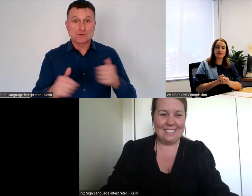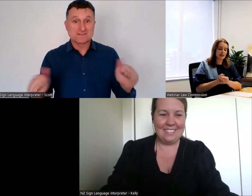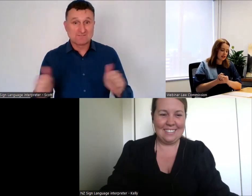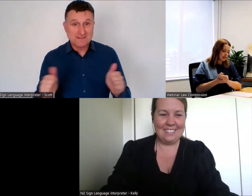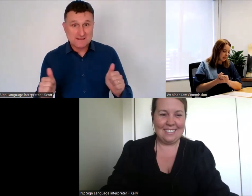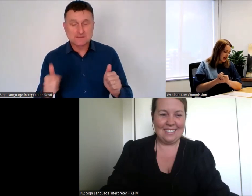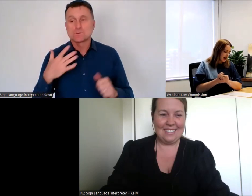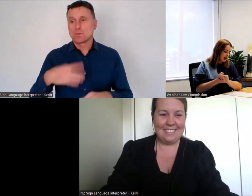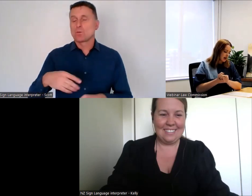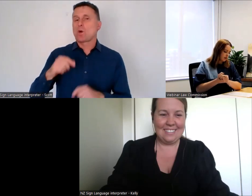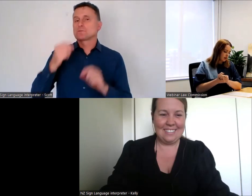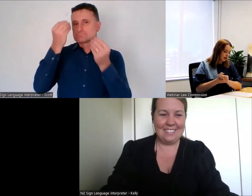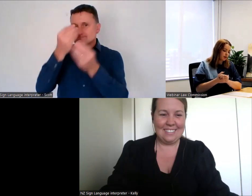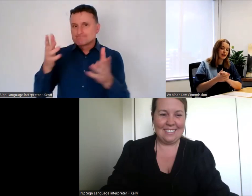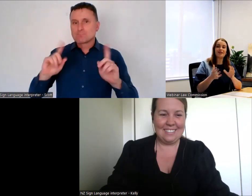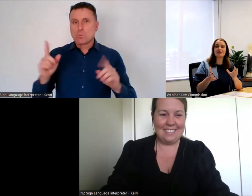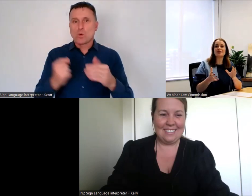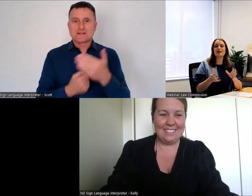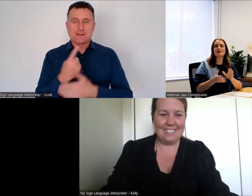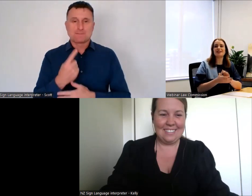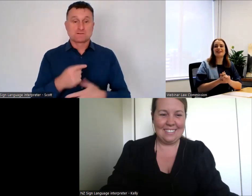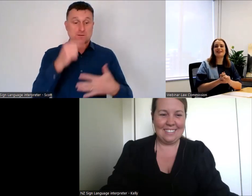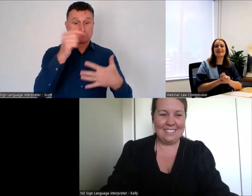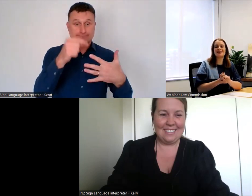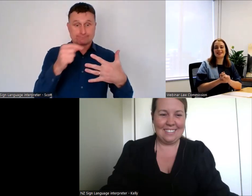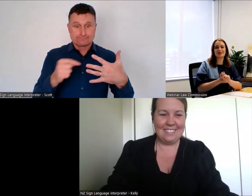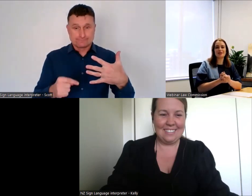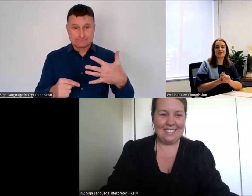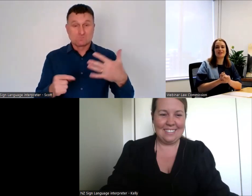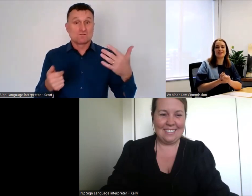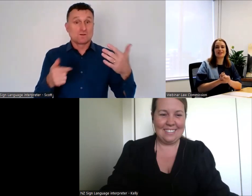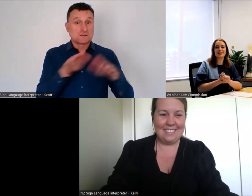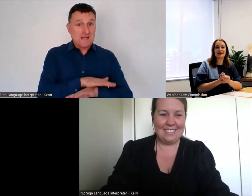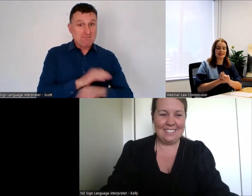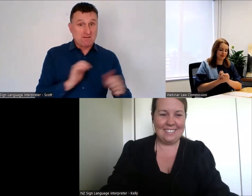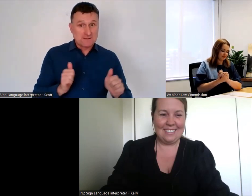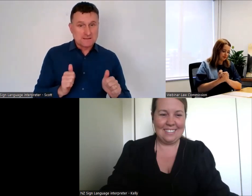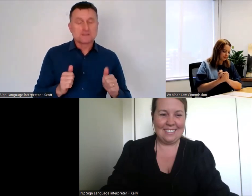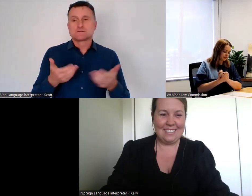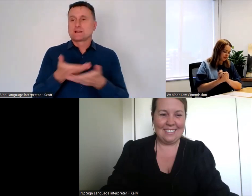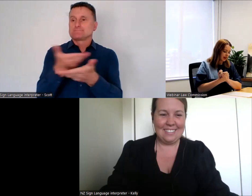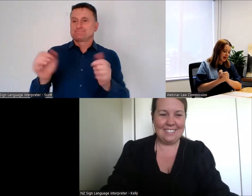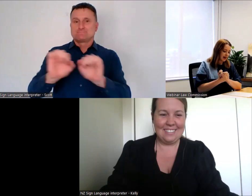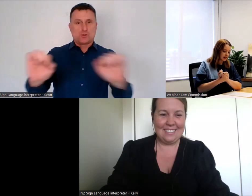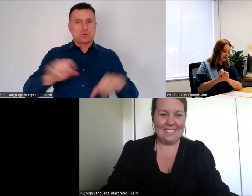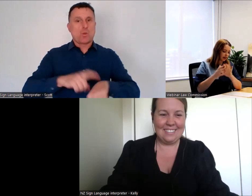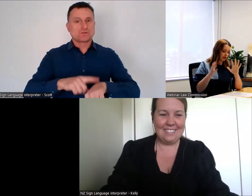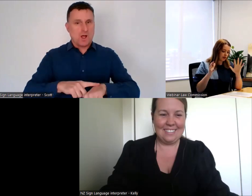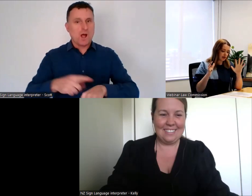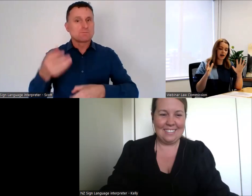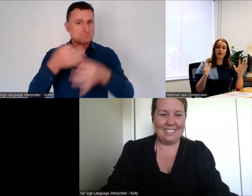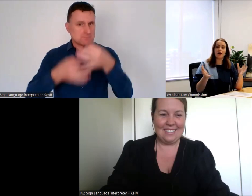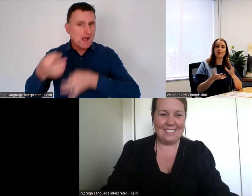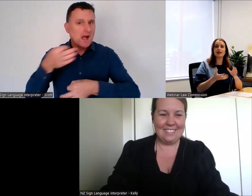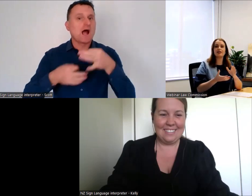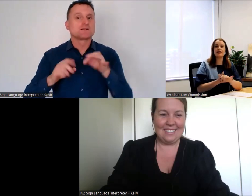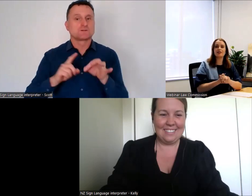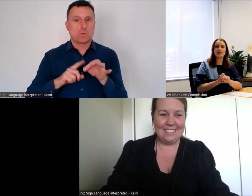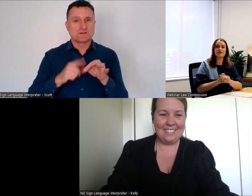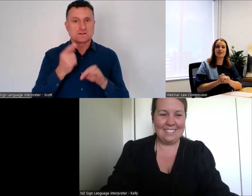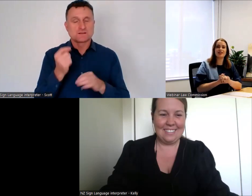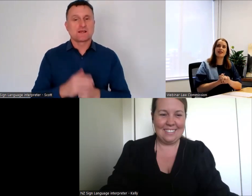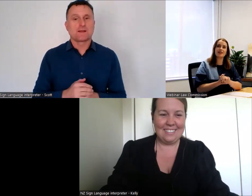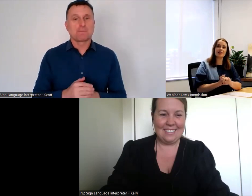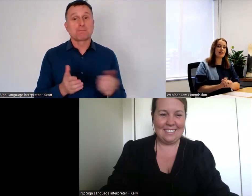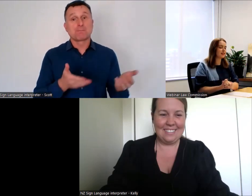through those five things, we'll hopefully have some time to answer questions at the end. So I'll come back